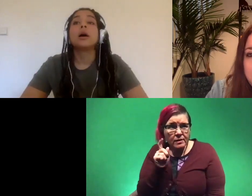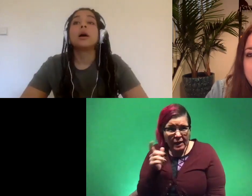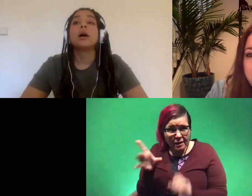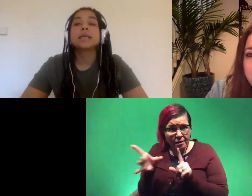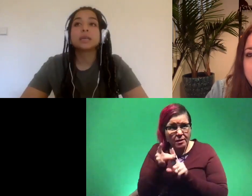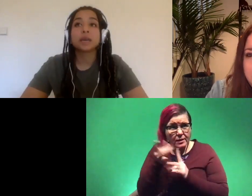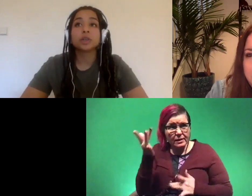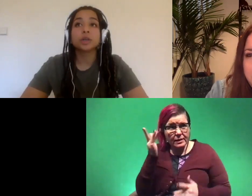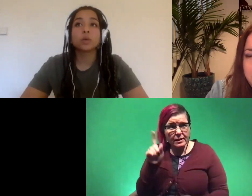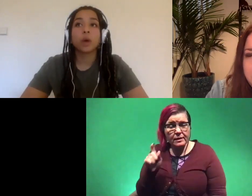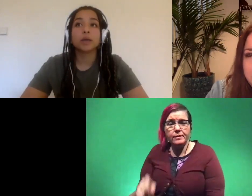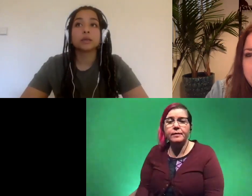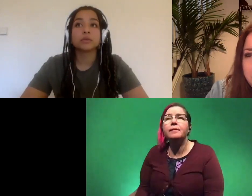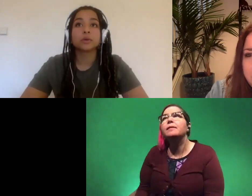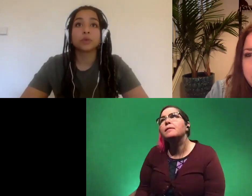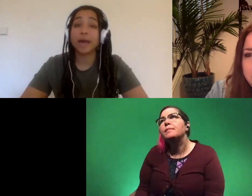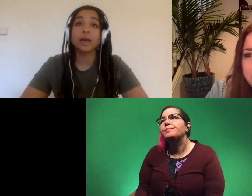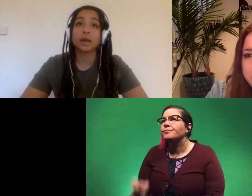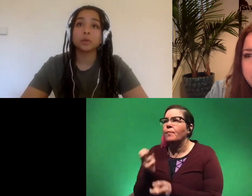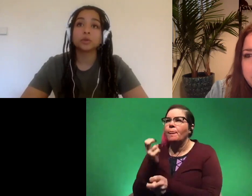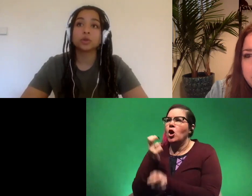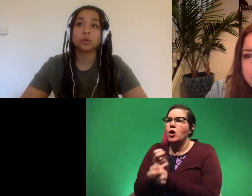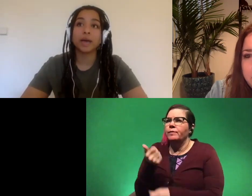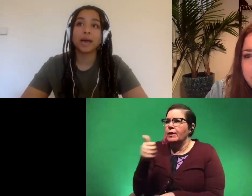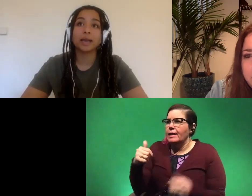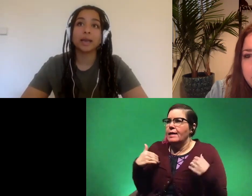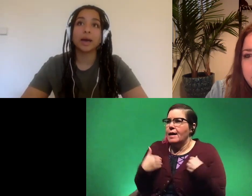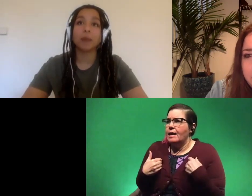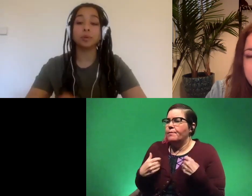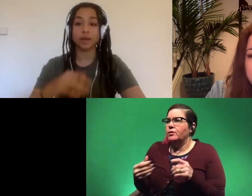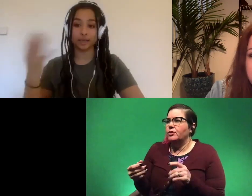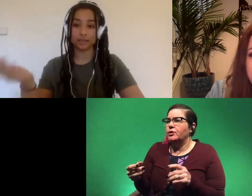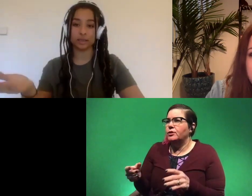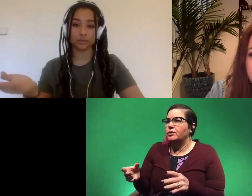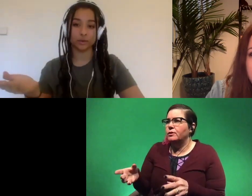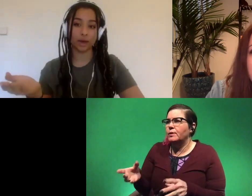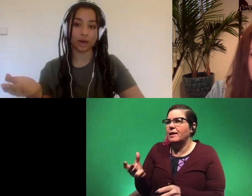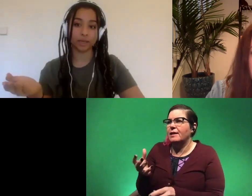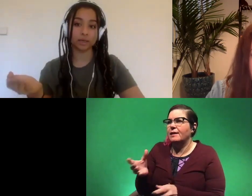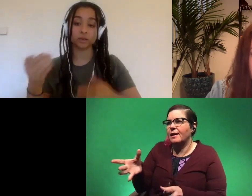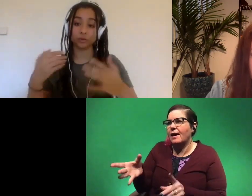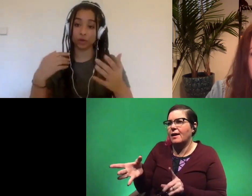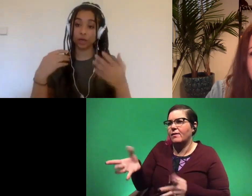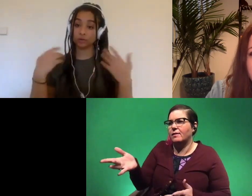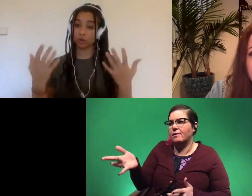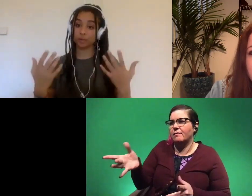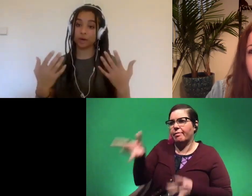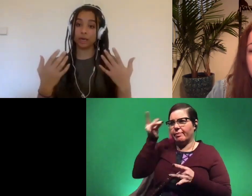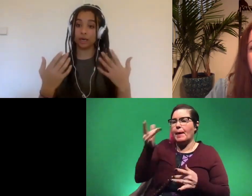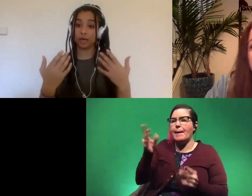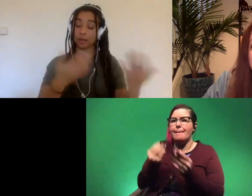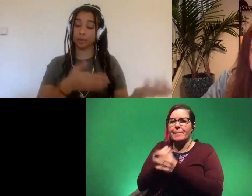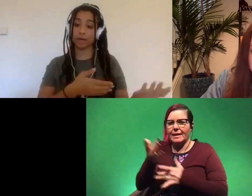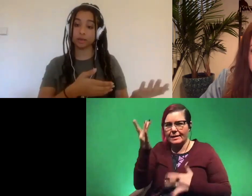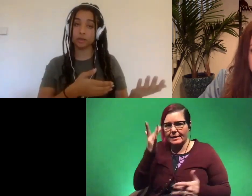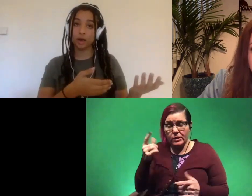um it's it's actually quite difficult for any animal to get like a plant disease if that kind of makes sense so if you're thinking of a sauropod